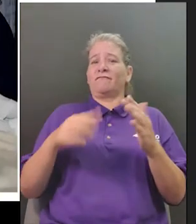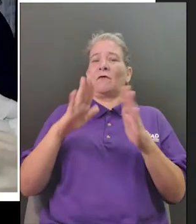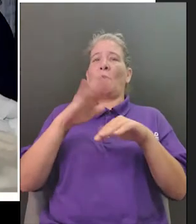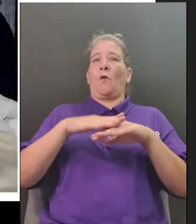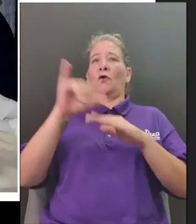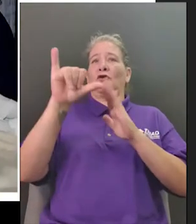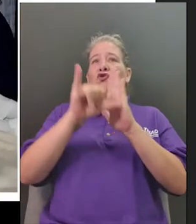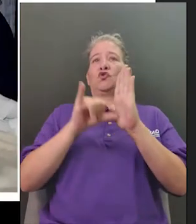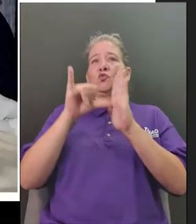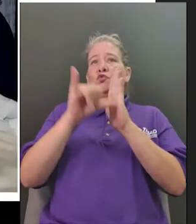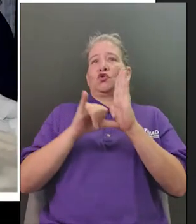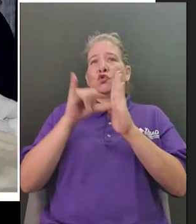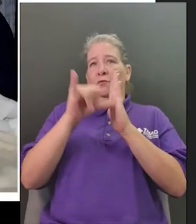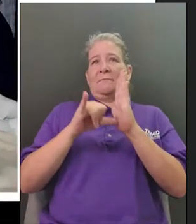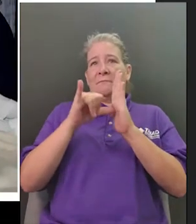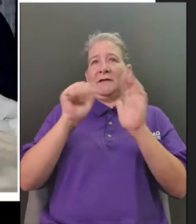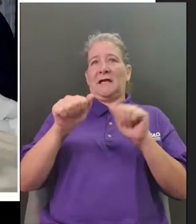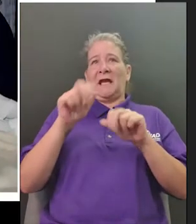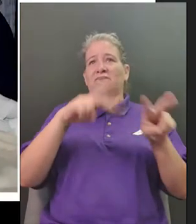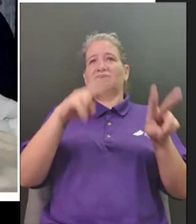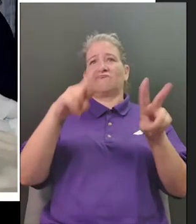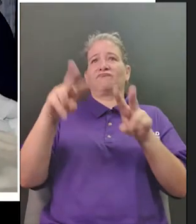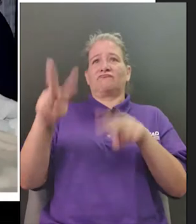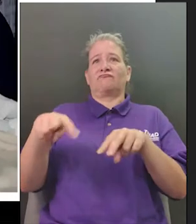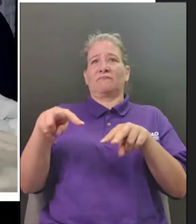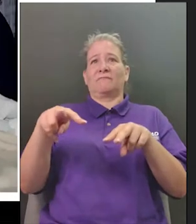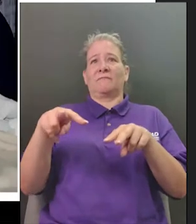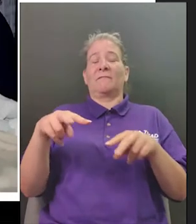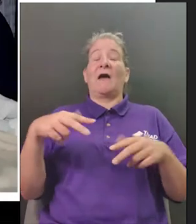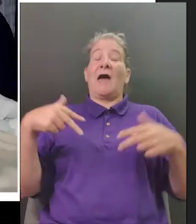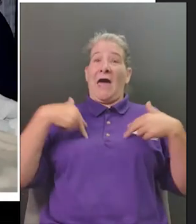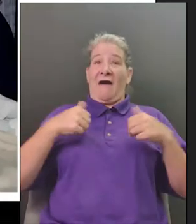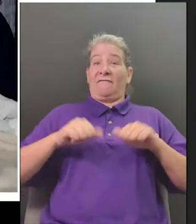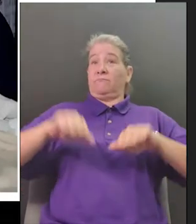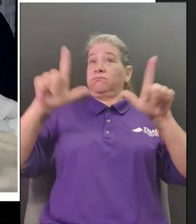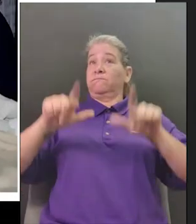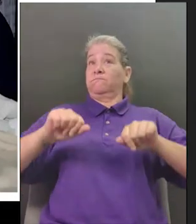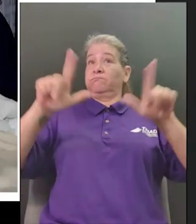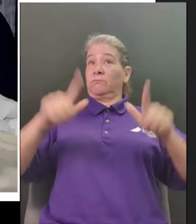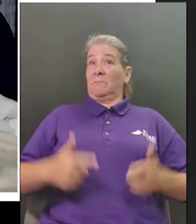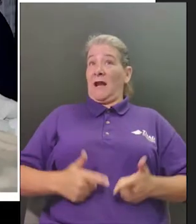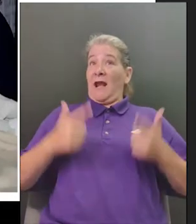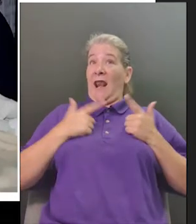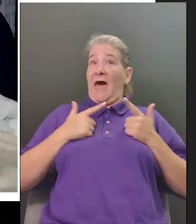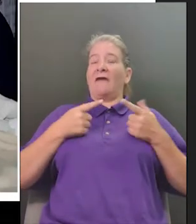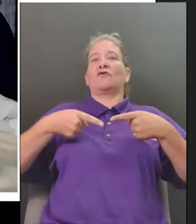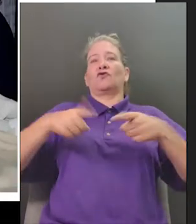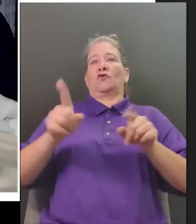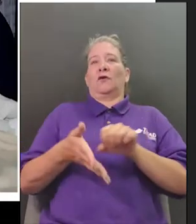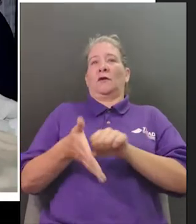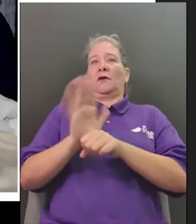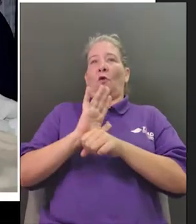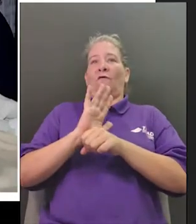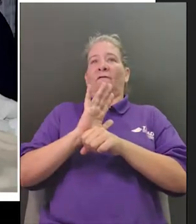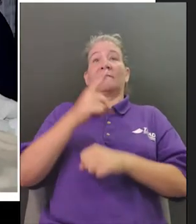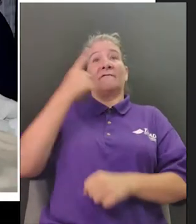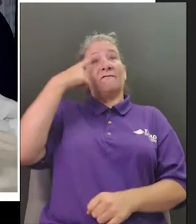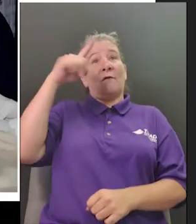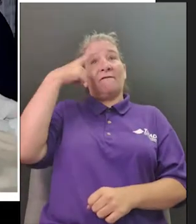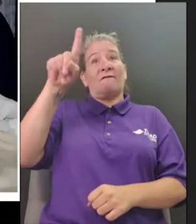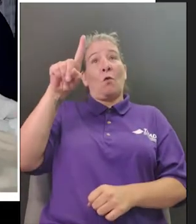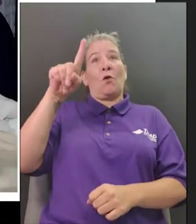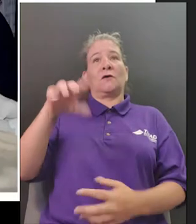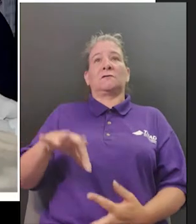and we've been doing a few of these live installments during the pandemic for special